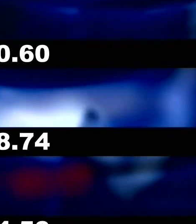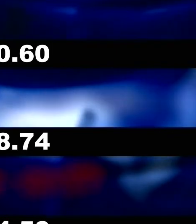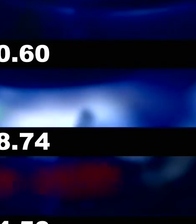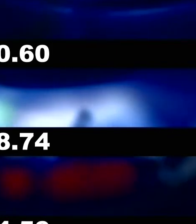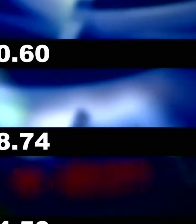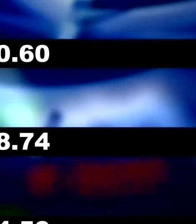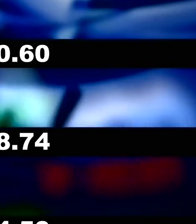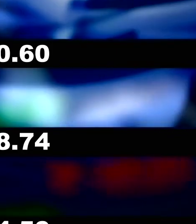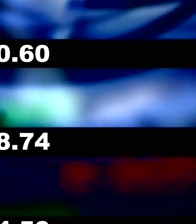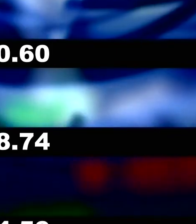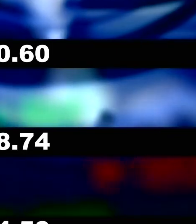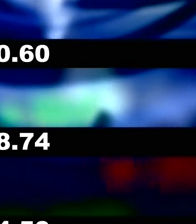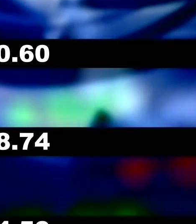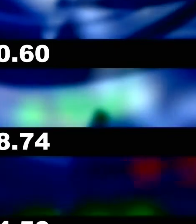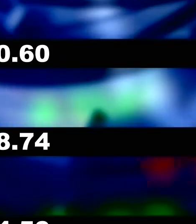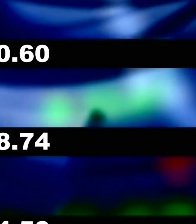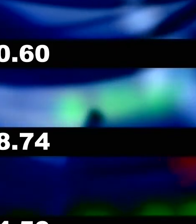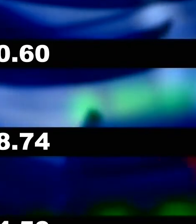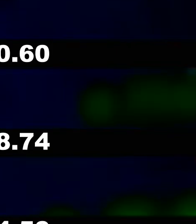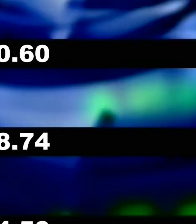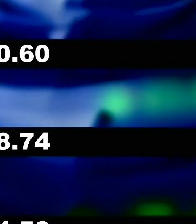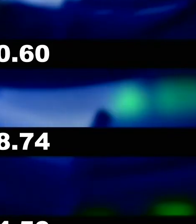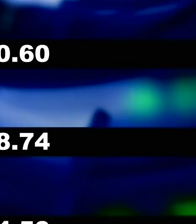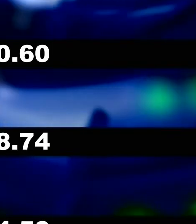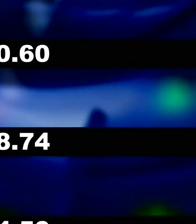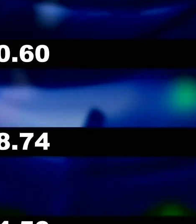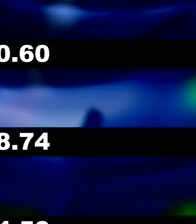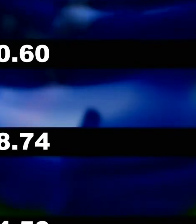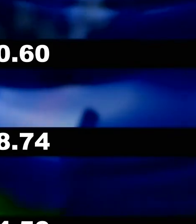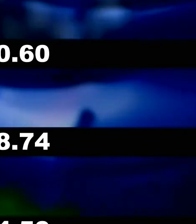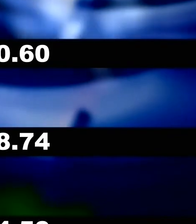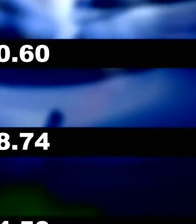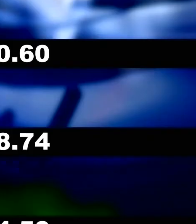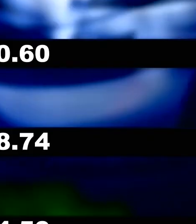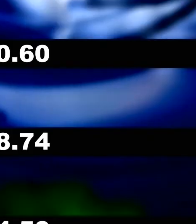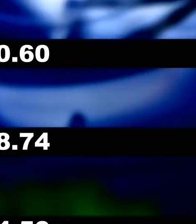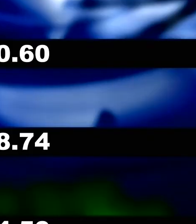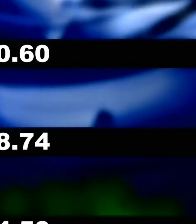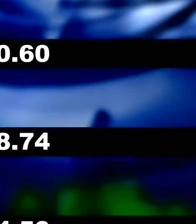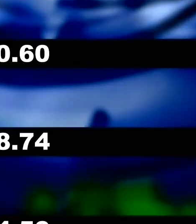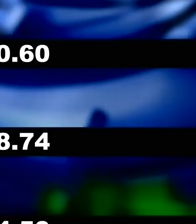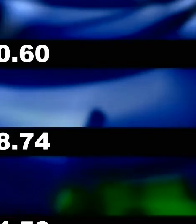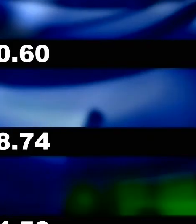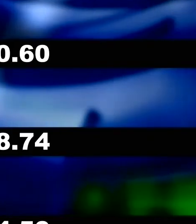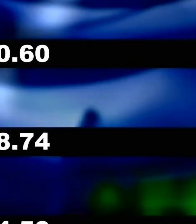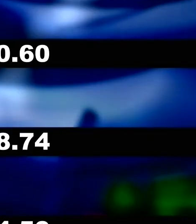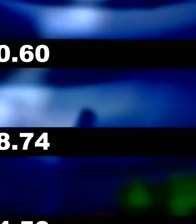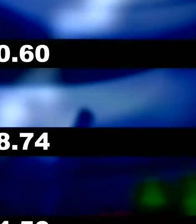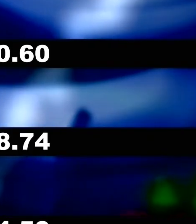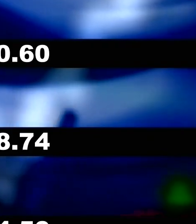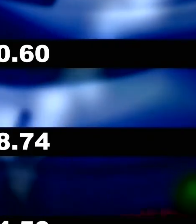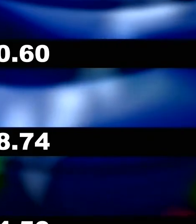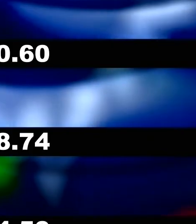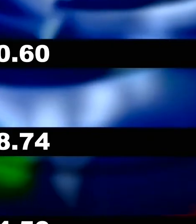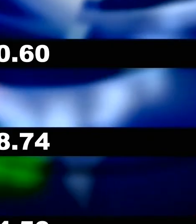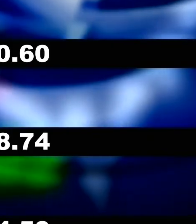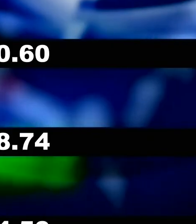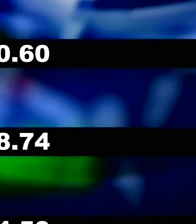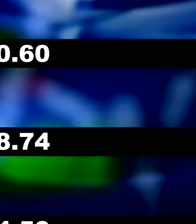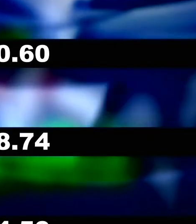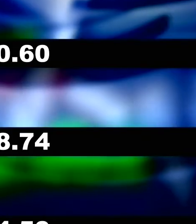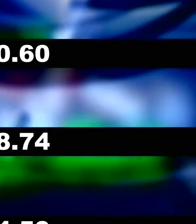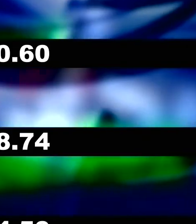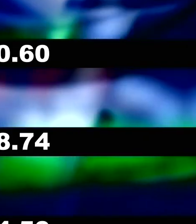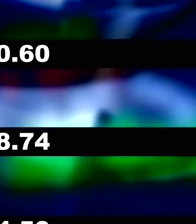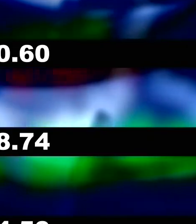hands for a value of $1,152,630.60. And they were followed by Trinidad and